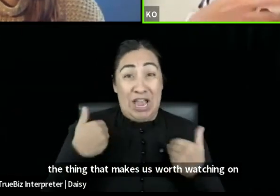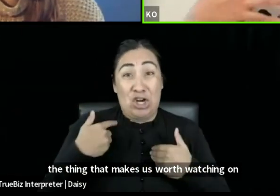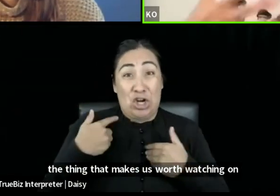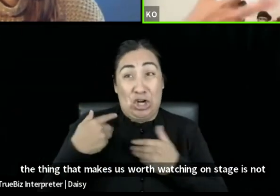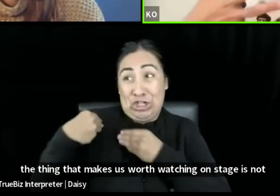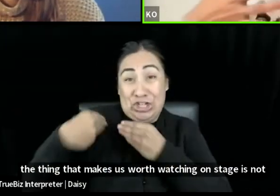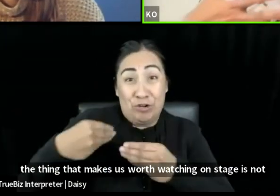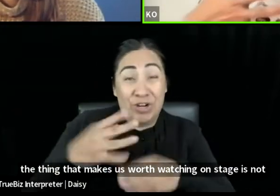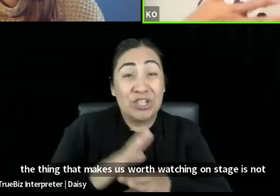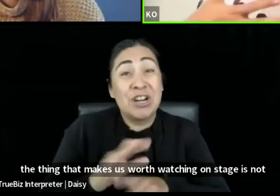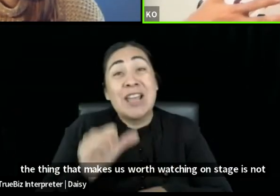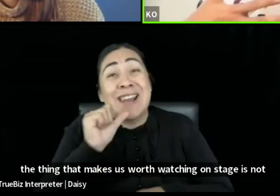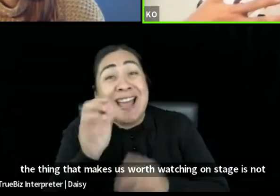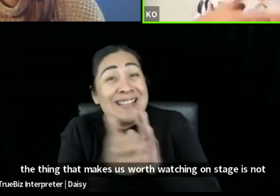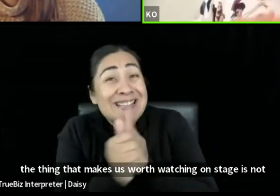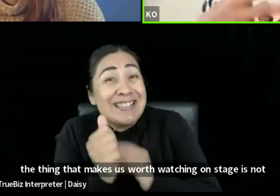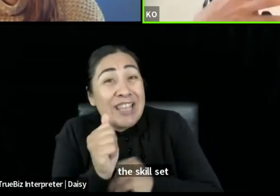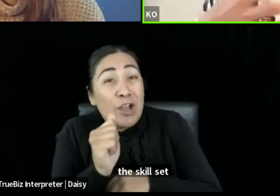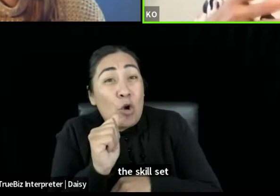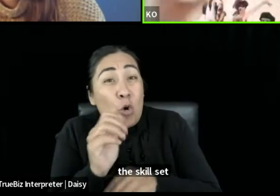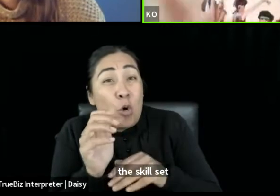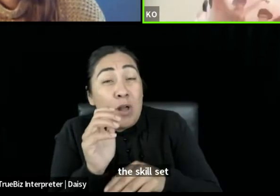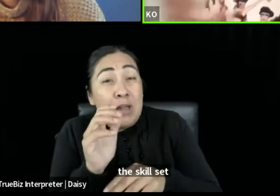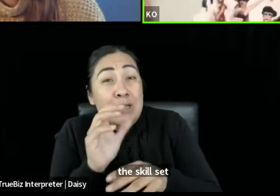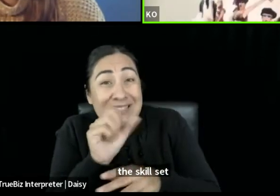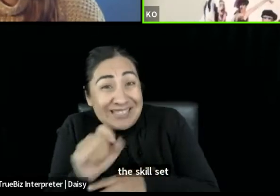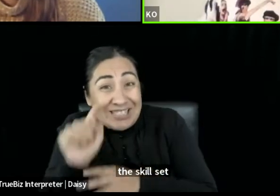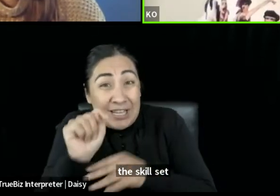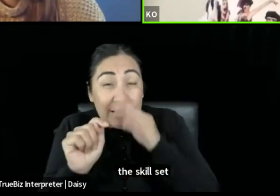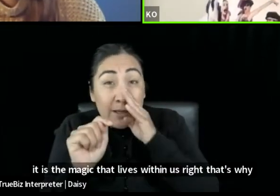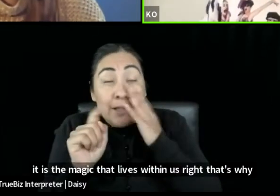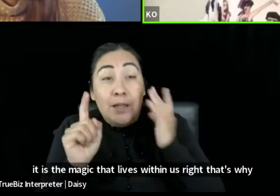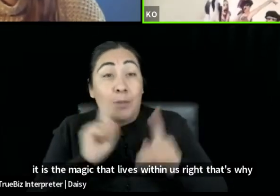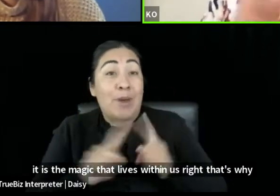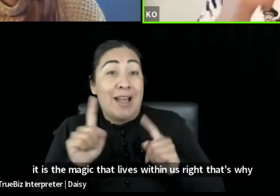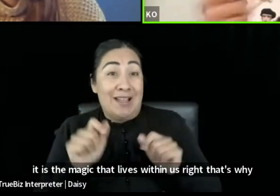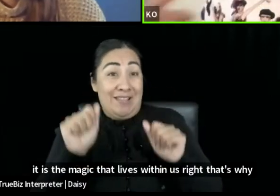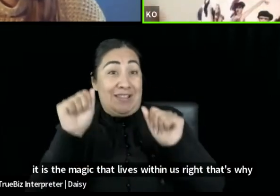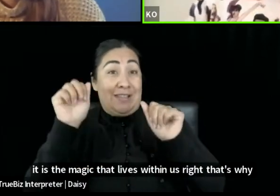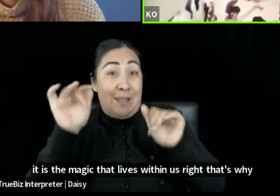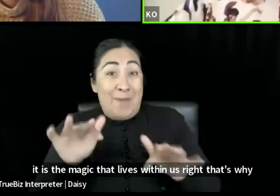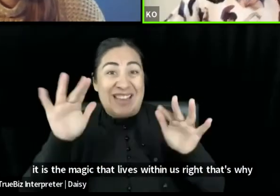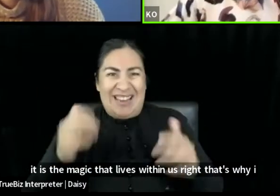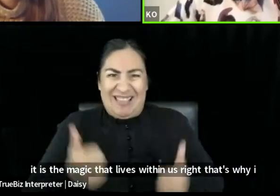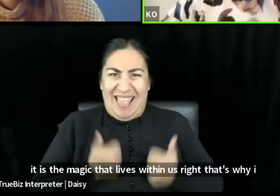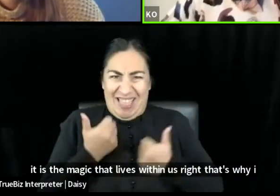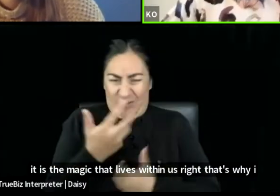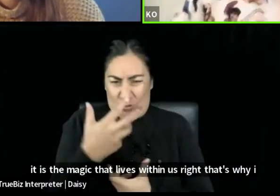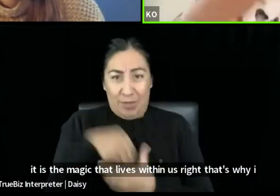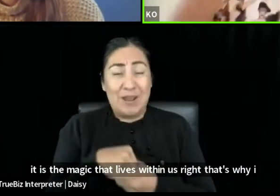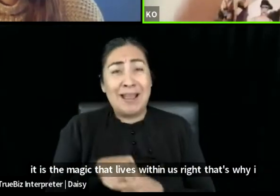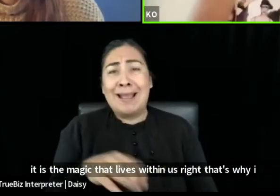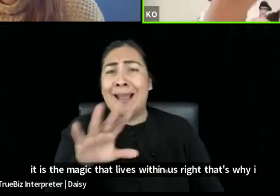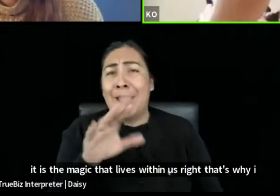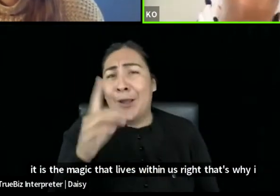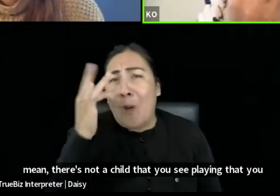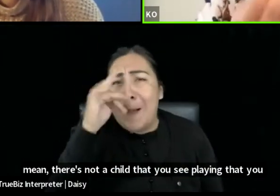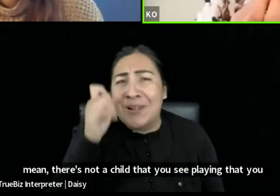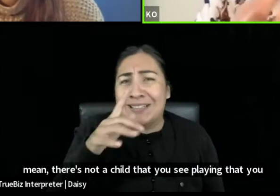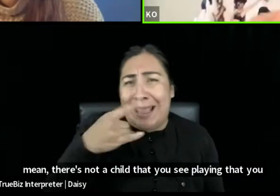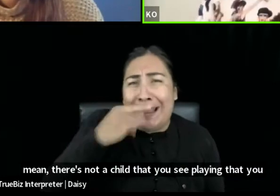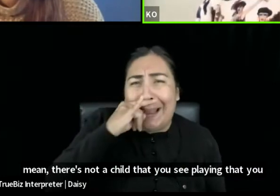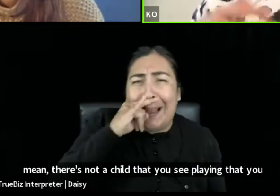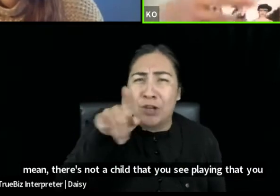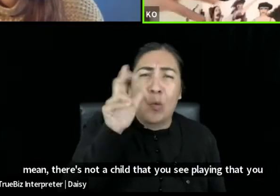It is the magic that lives within us, right? That's why, I mean, there's not a child that you see playing that you don't stop and just go because that child is